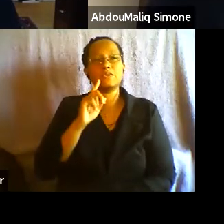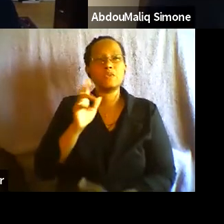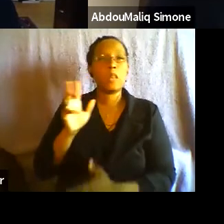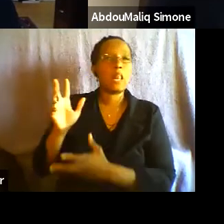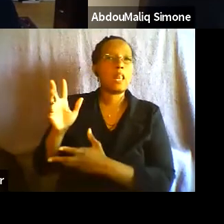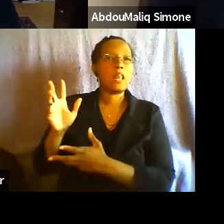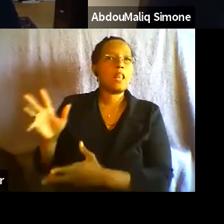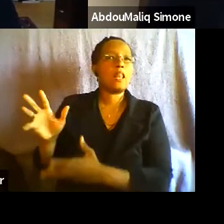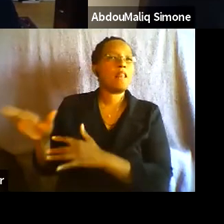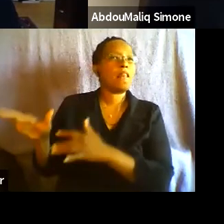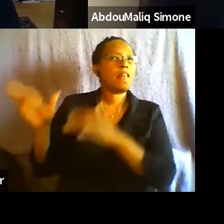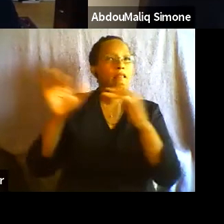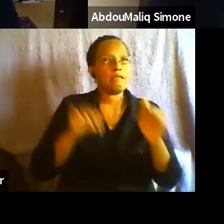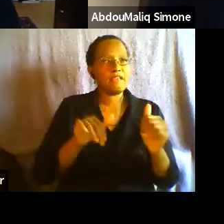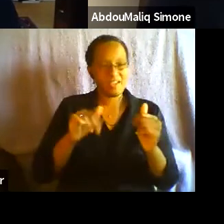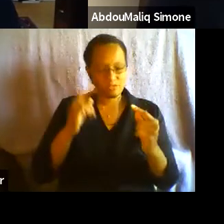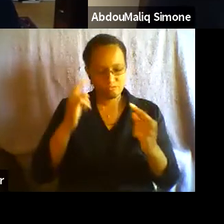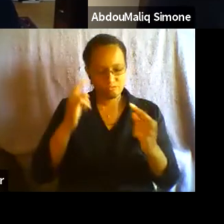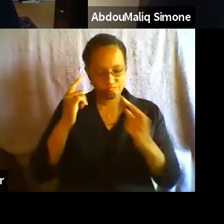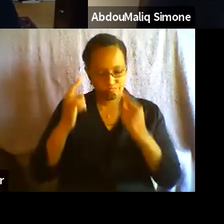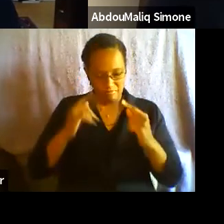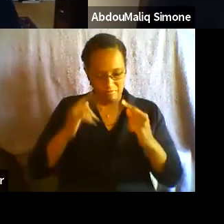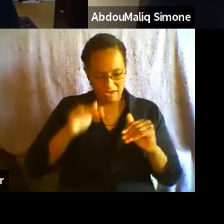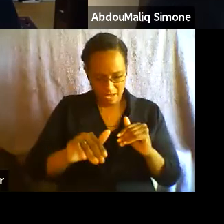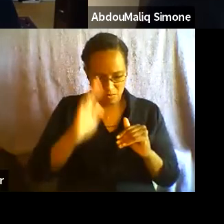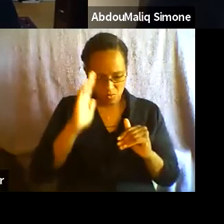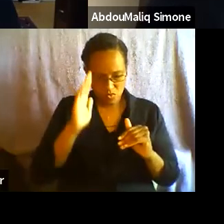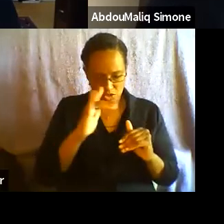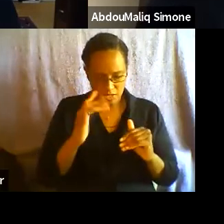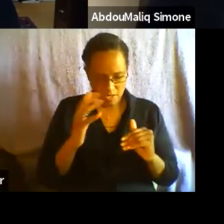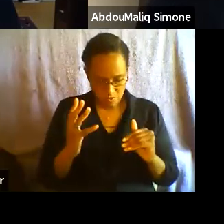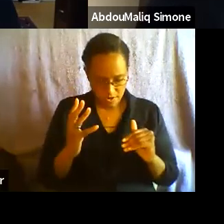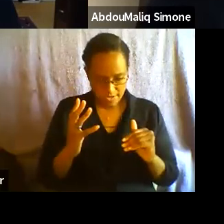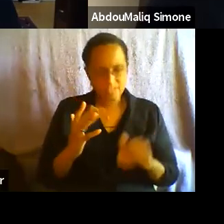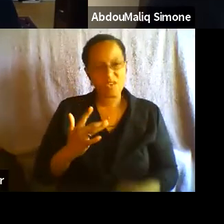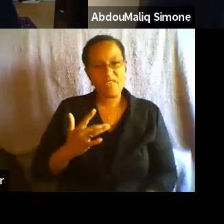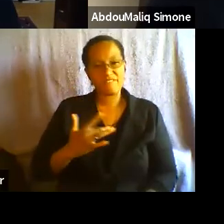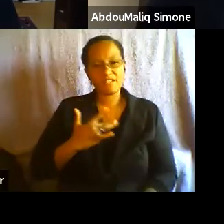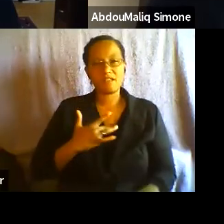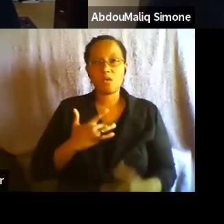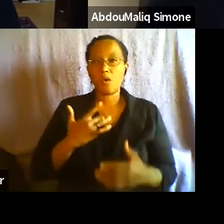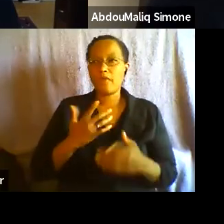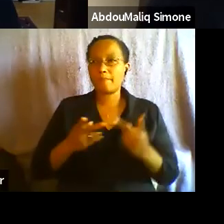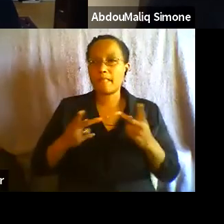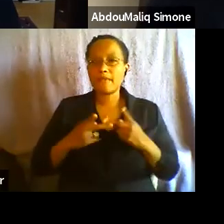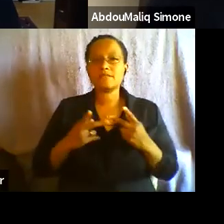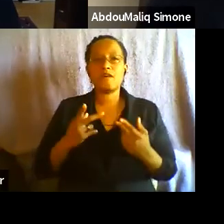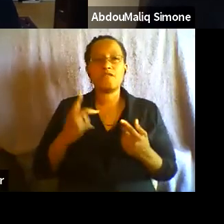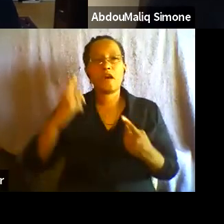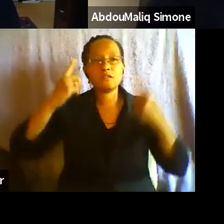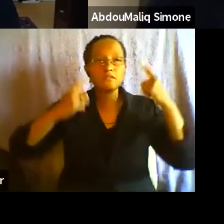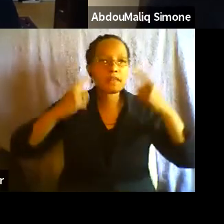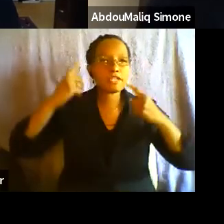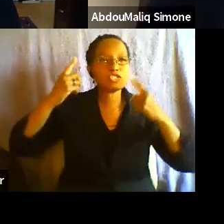the next step is going to be. Anant a space of contemplation, space of strategic